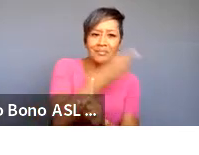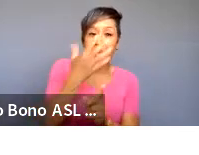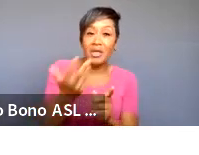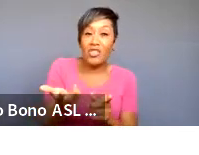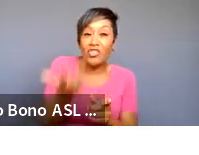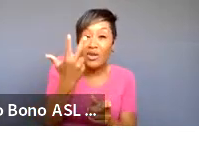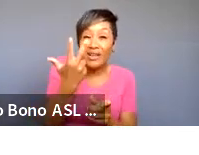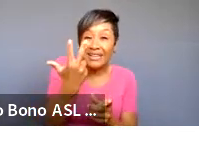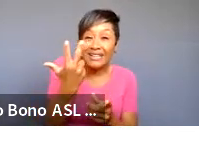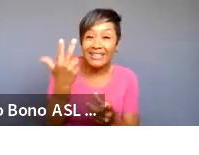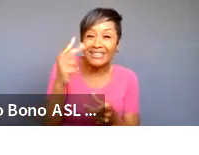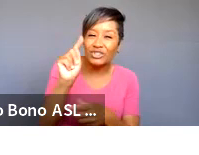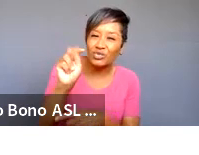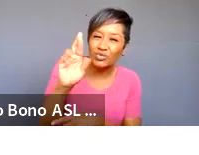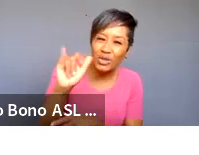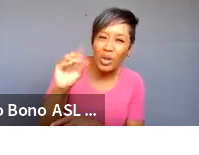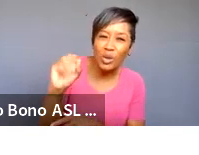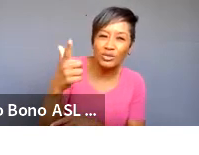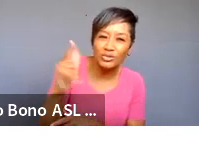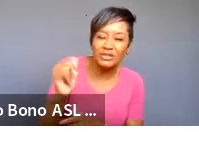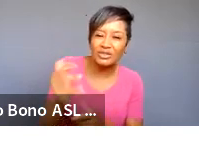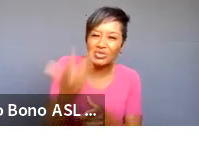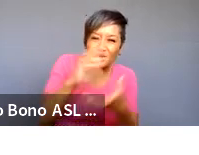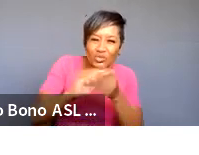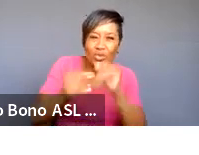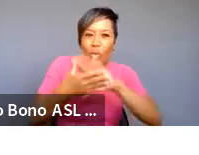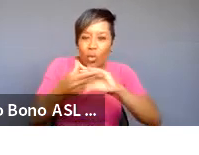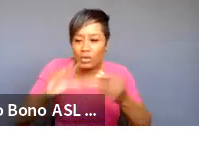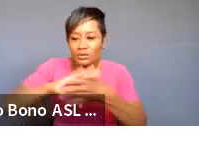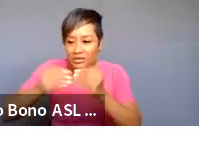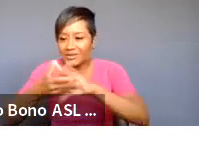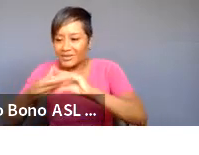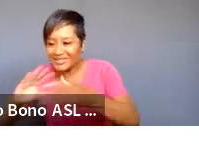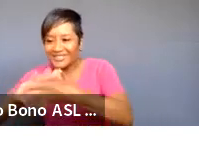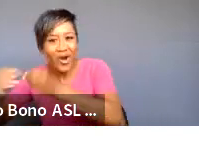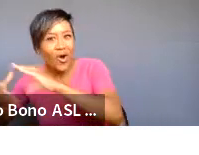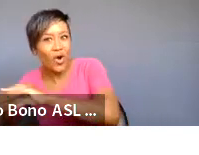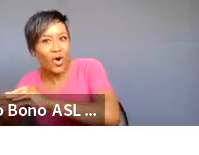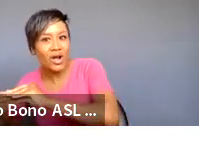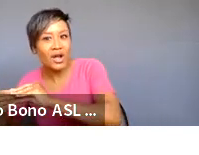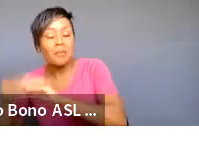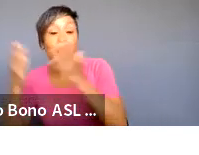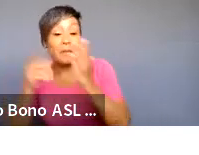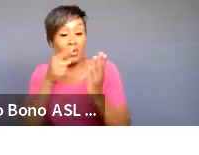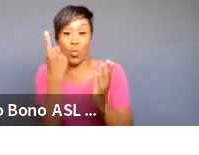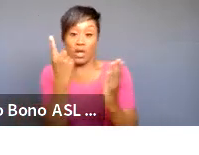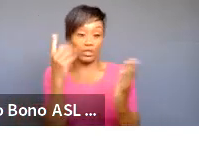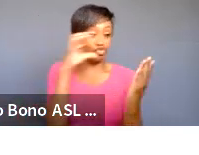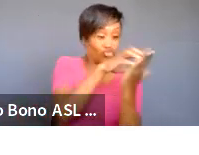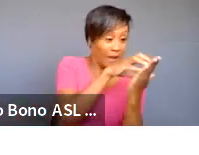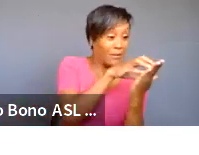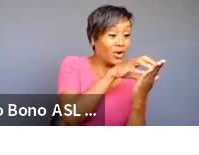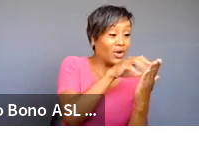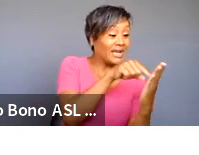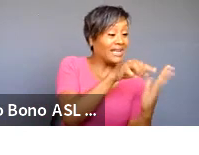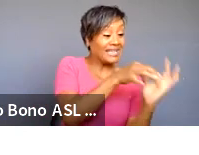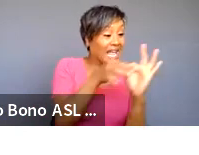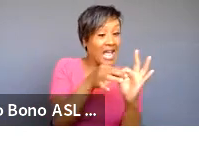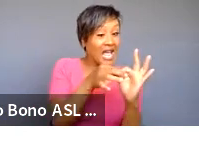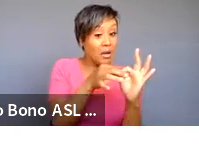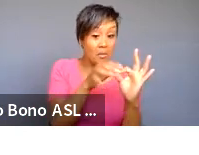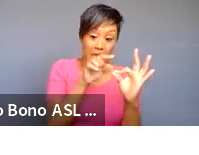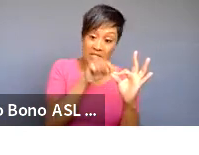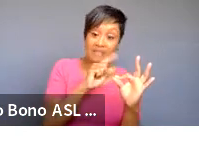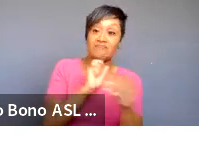first this chapter because this thing that i that is attached to it while it's connected it's not a part of this